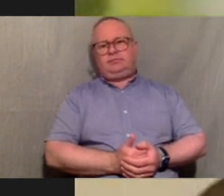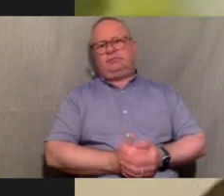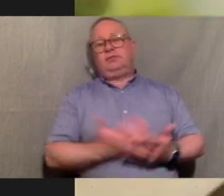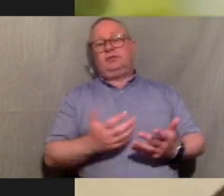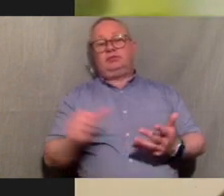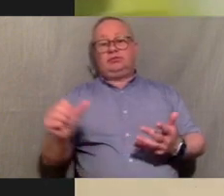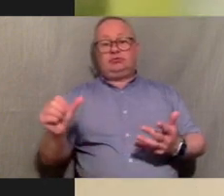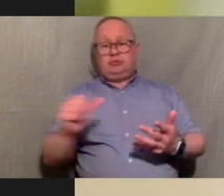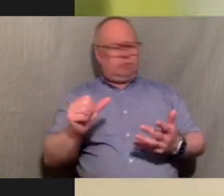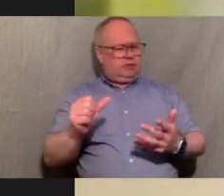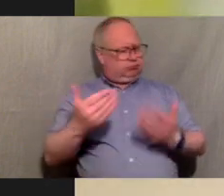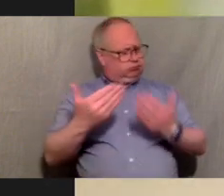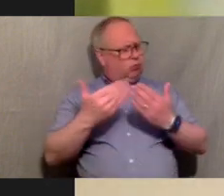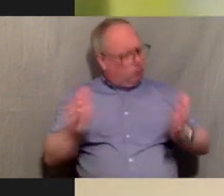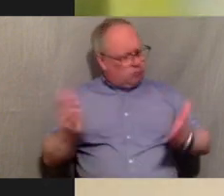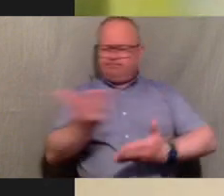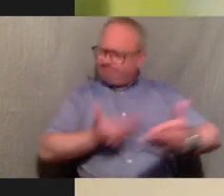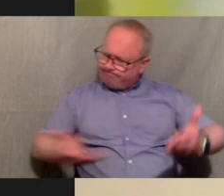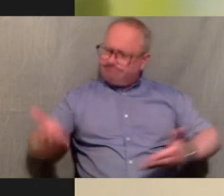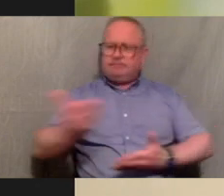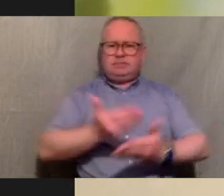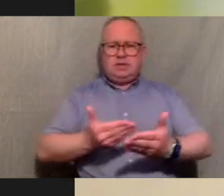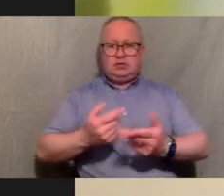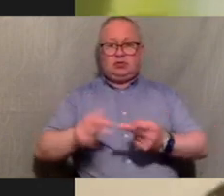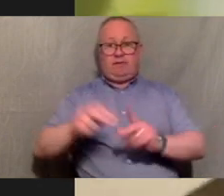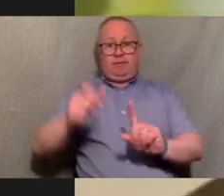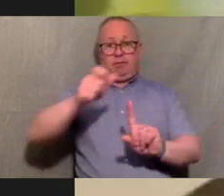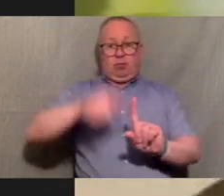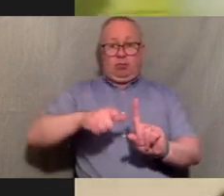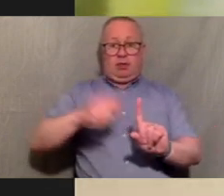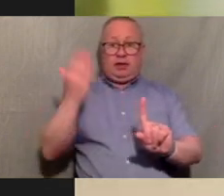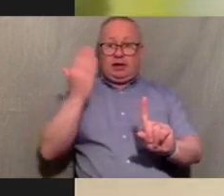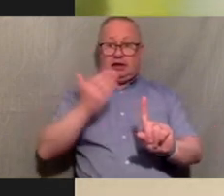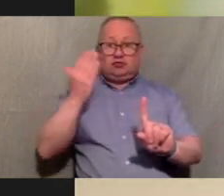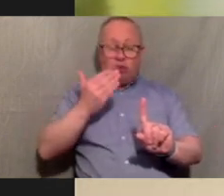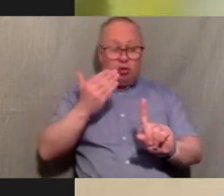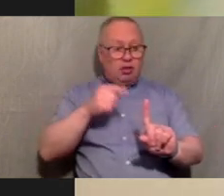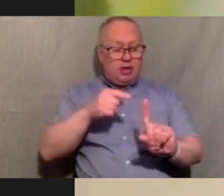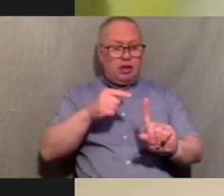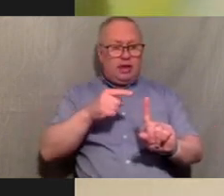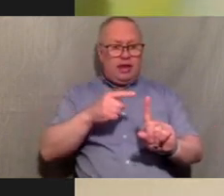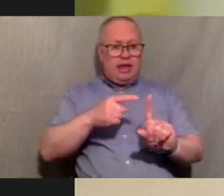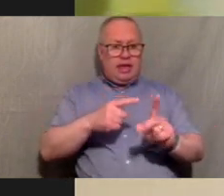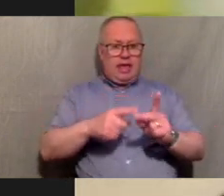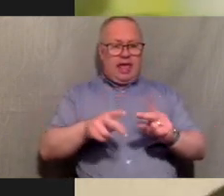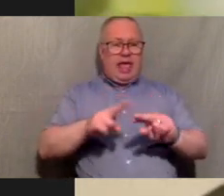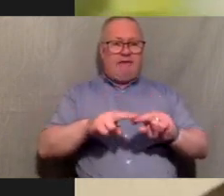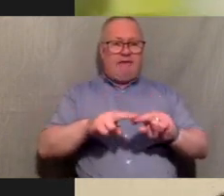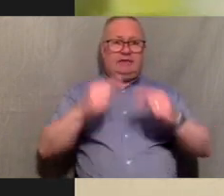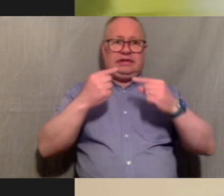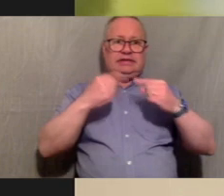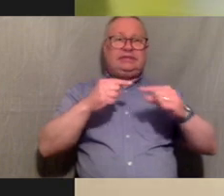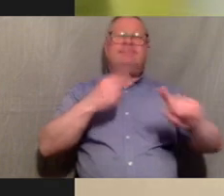of space for those conversations and i feel like even as a pupil in school if your teacher wasn't too afraid to kind of have that conversation you would feel more comfortable to go to them and